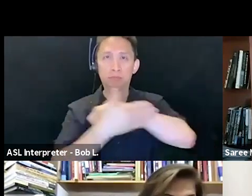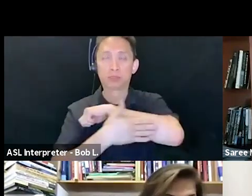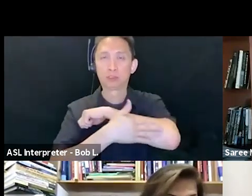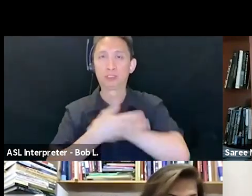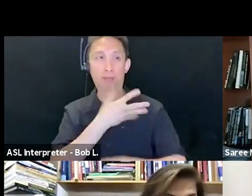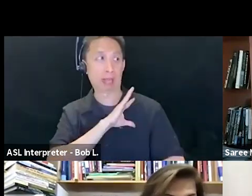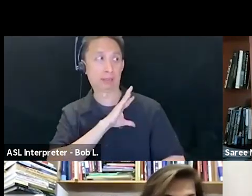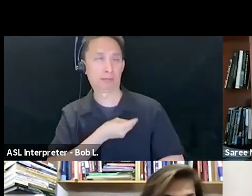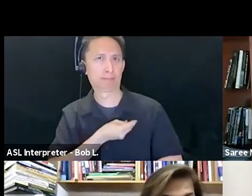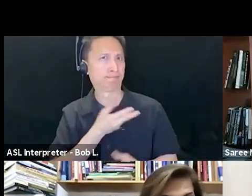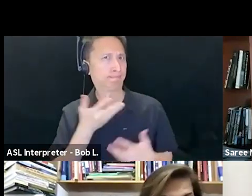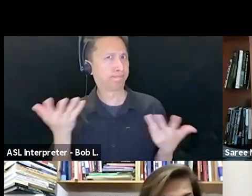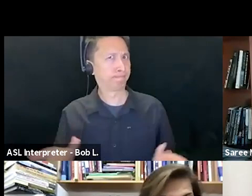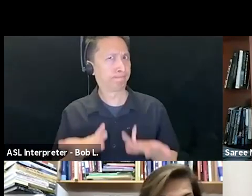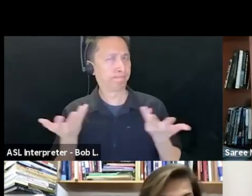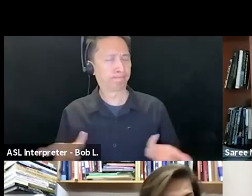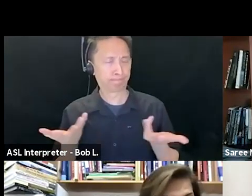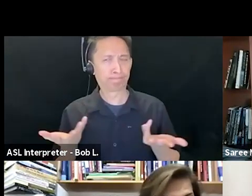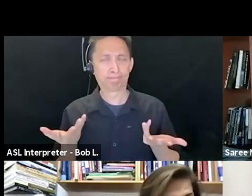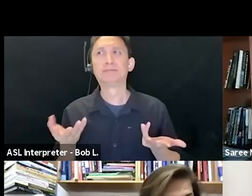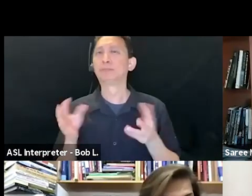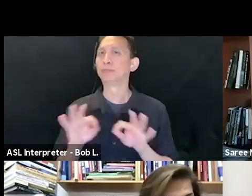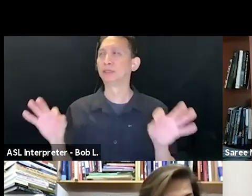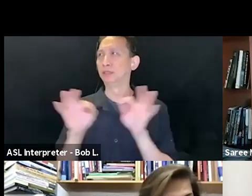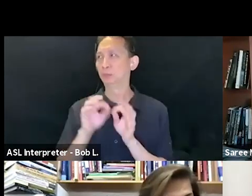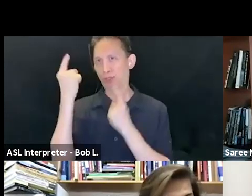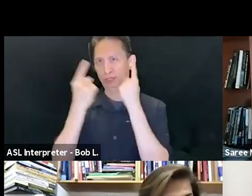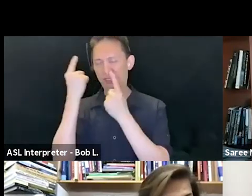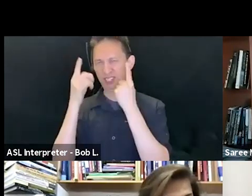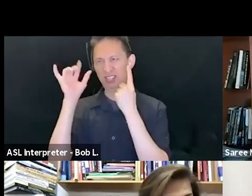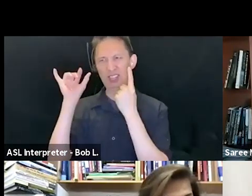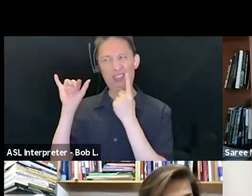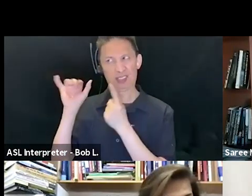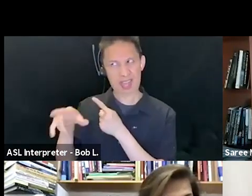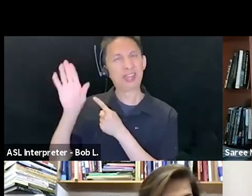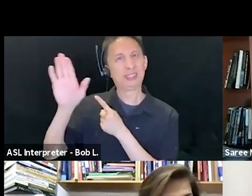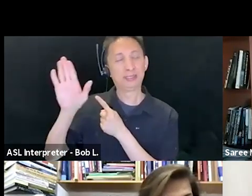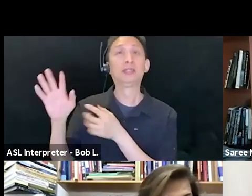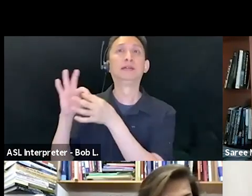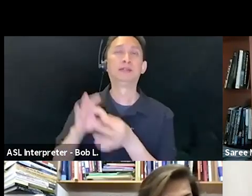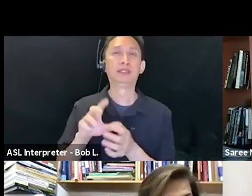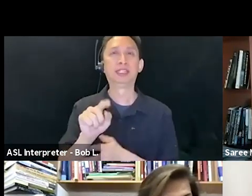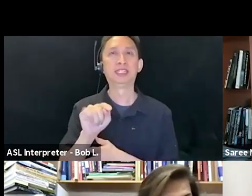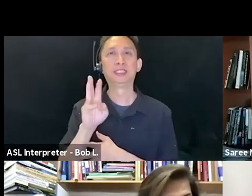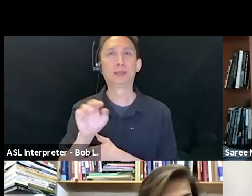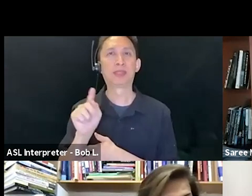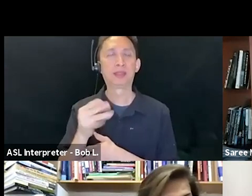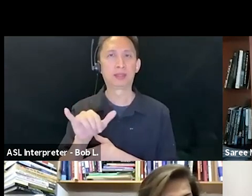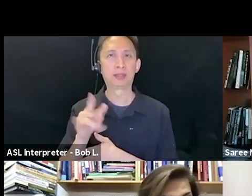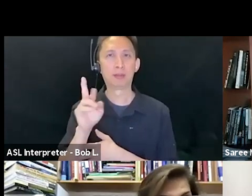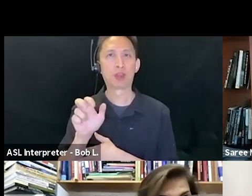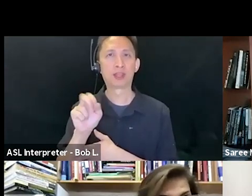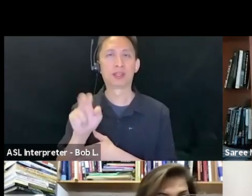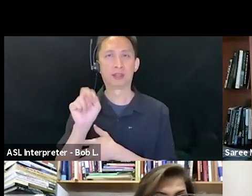lives, but also in the midst of a critical reception of Timothy Brennan's new work, Places of Mind, A Life of